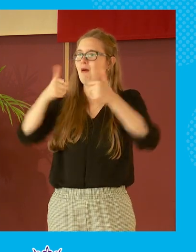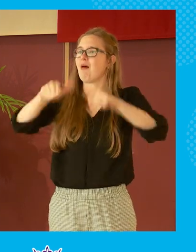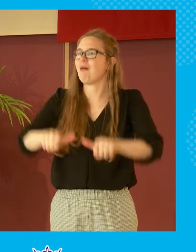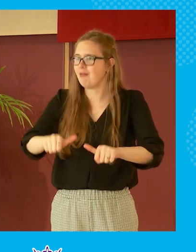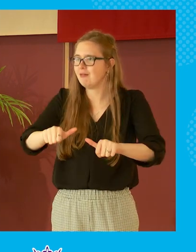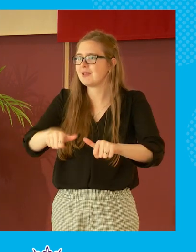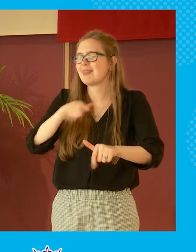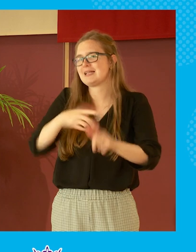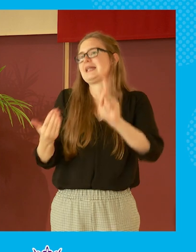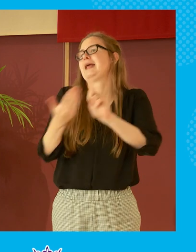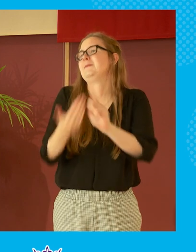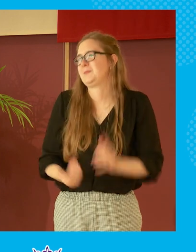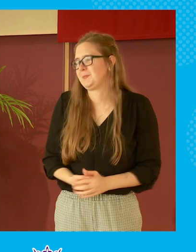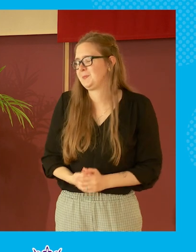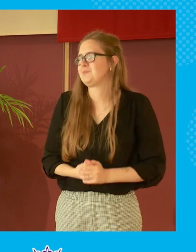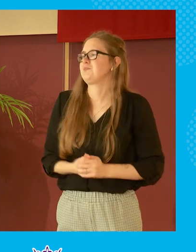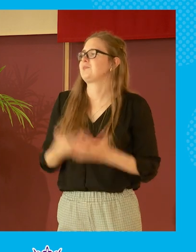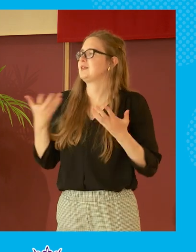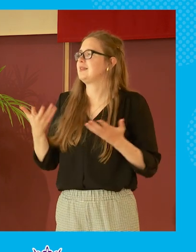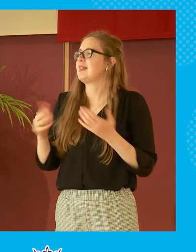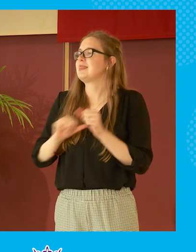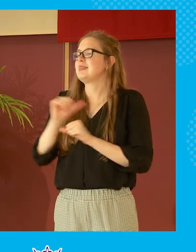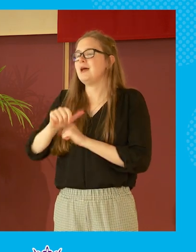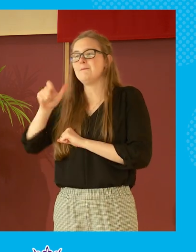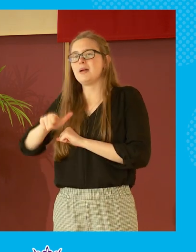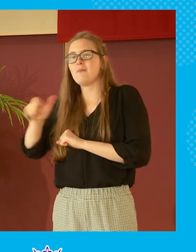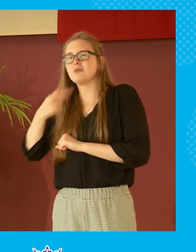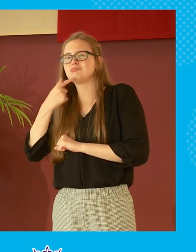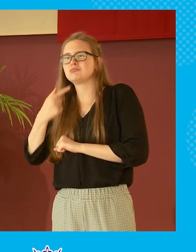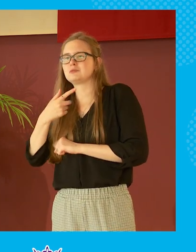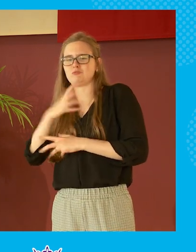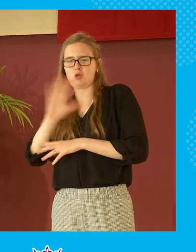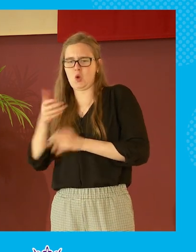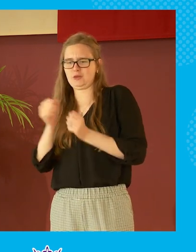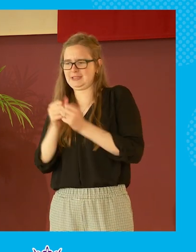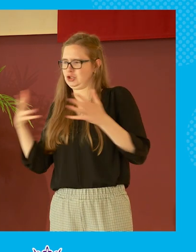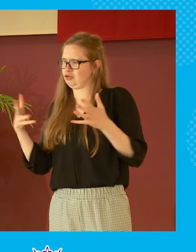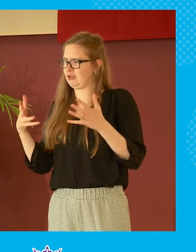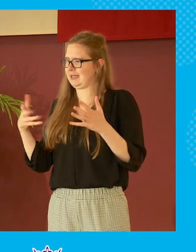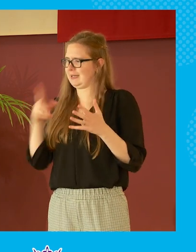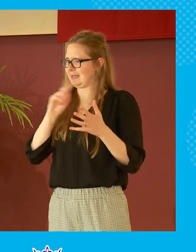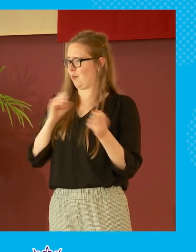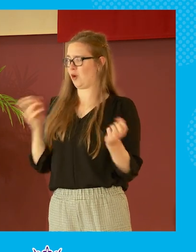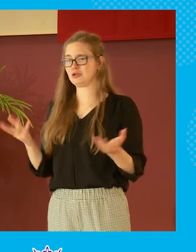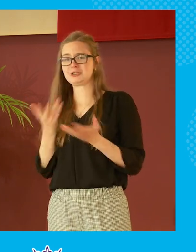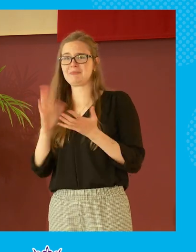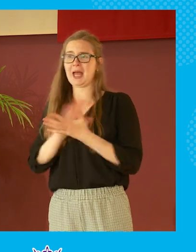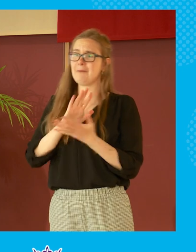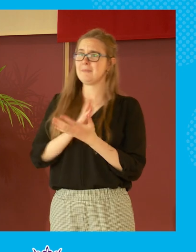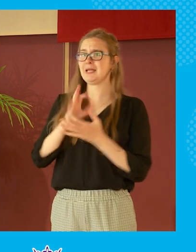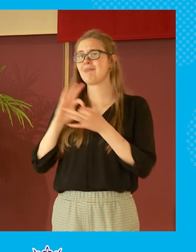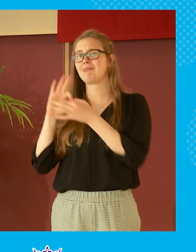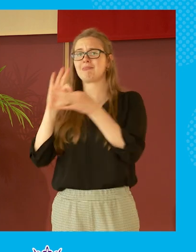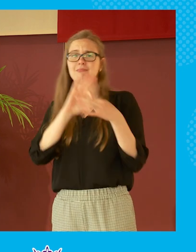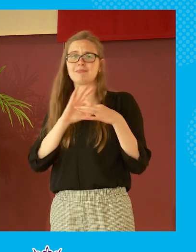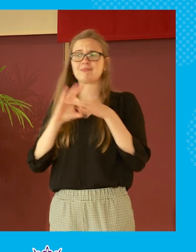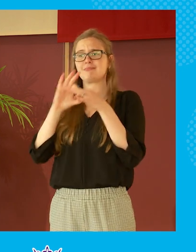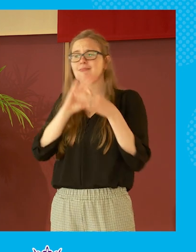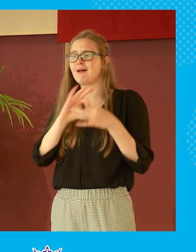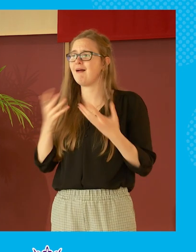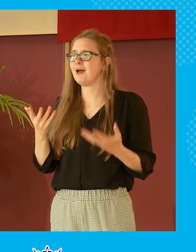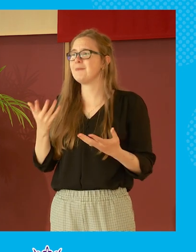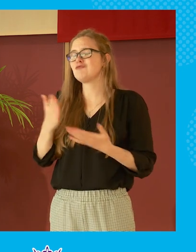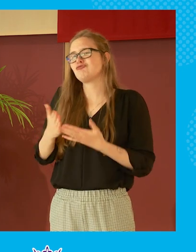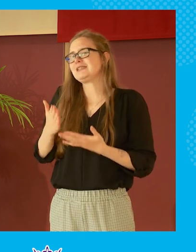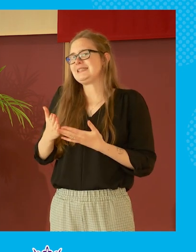definition and and then some people come along come along and say well they all disagree with one another can't they just all get along together and and there's there's a